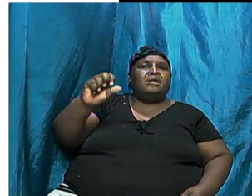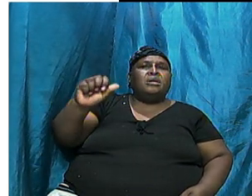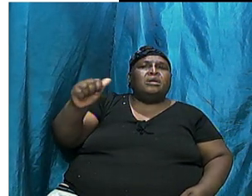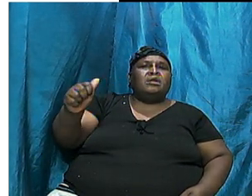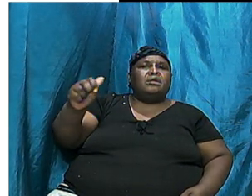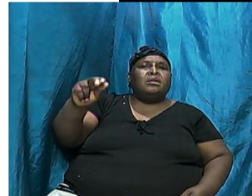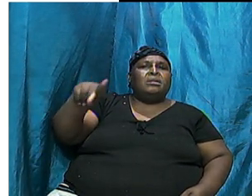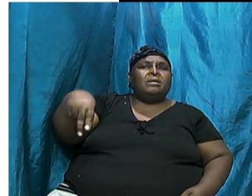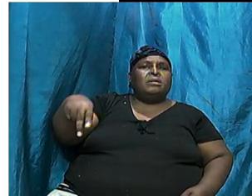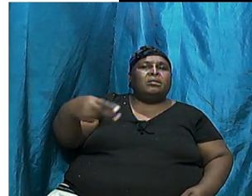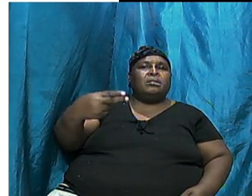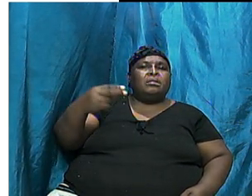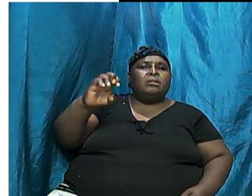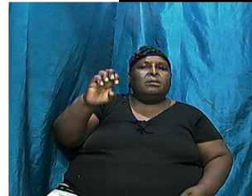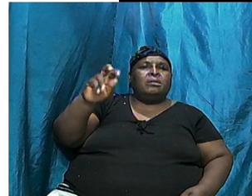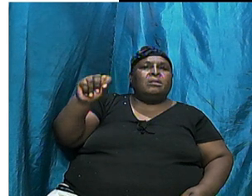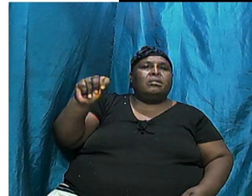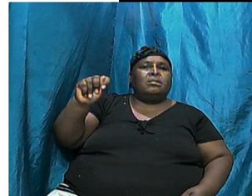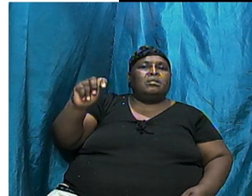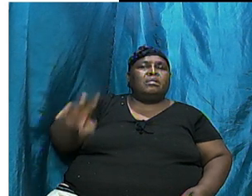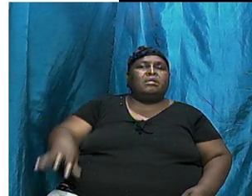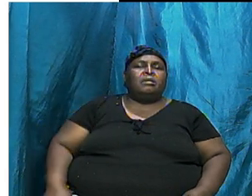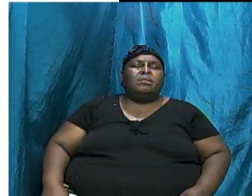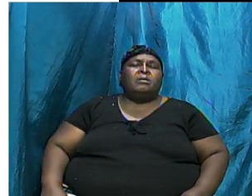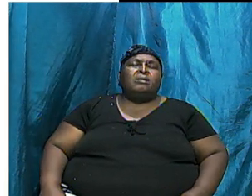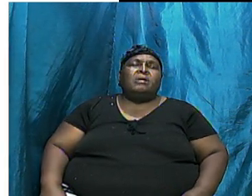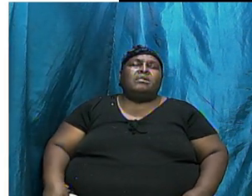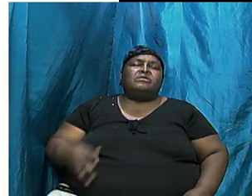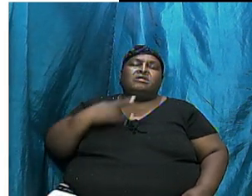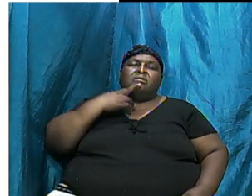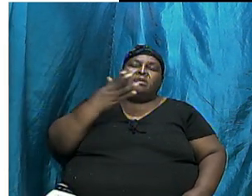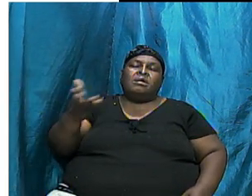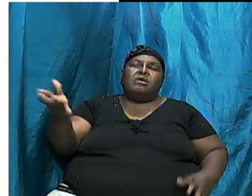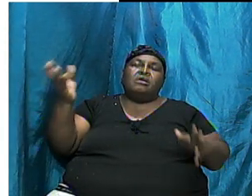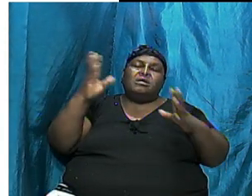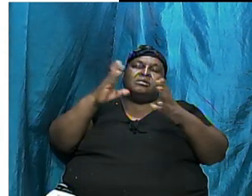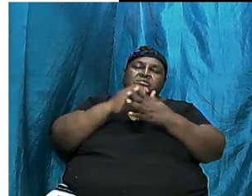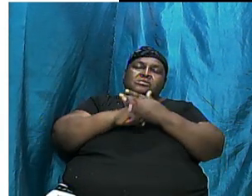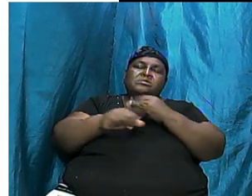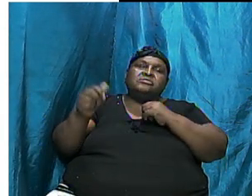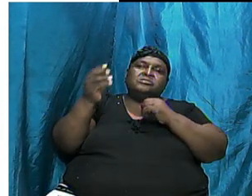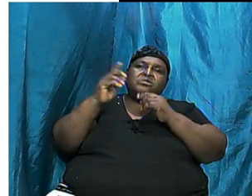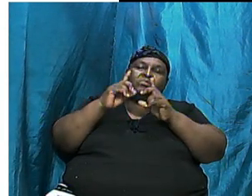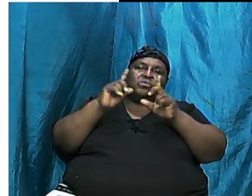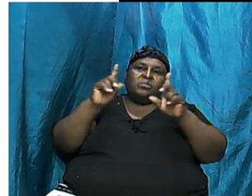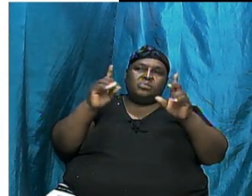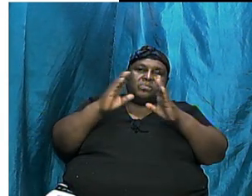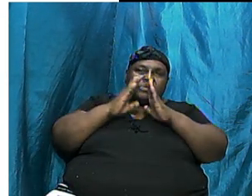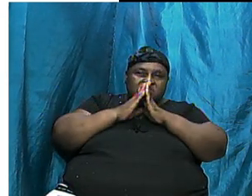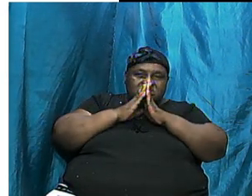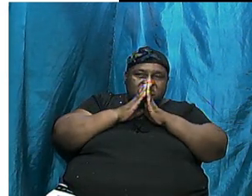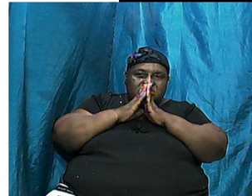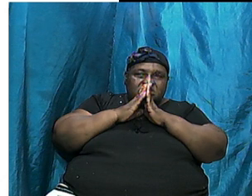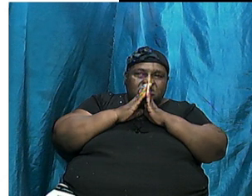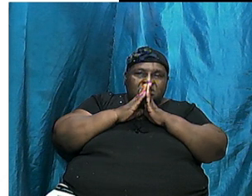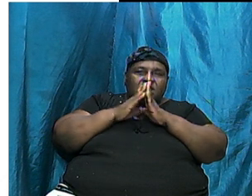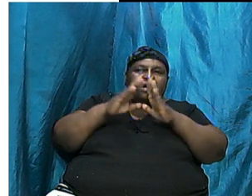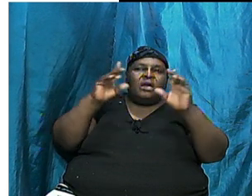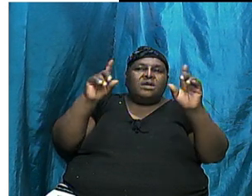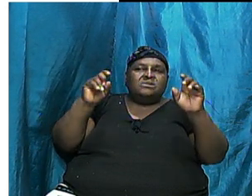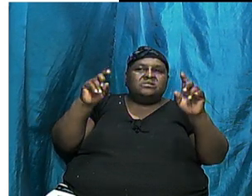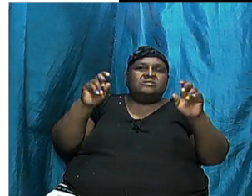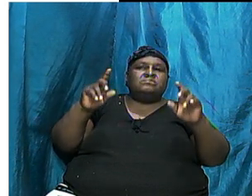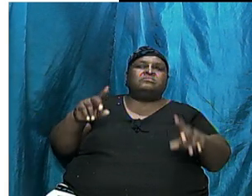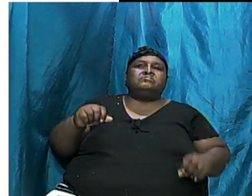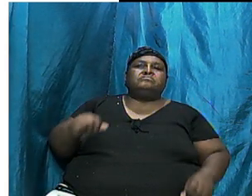ask. There are some legitimate questions there are, I